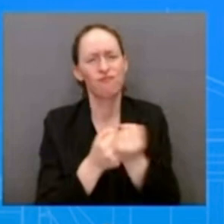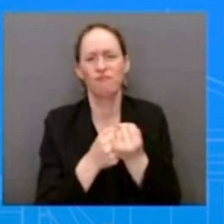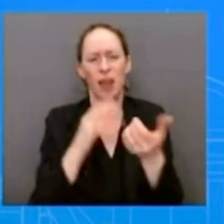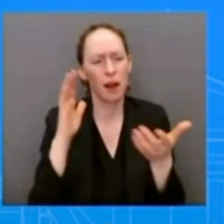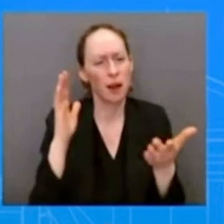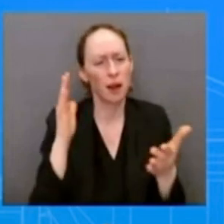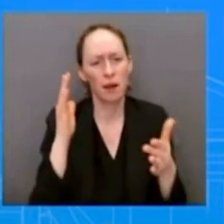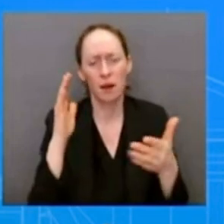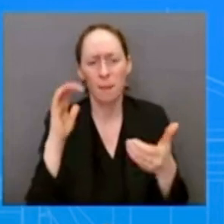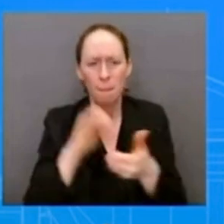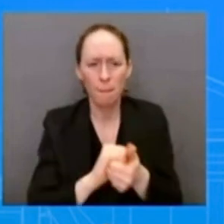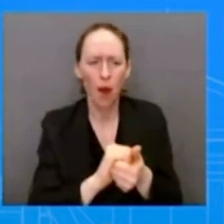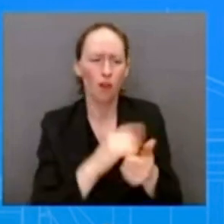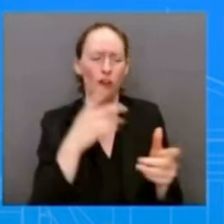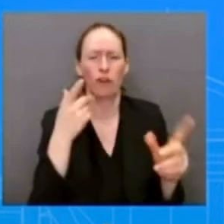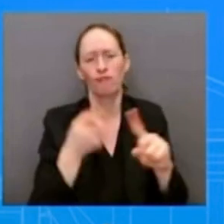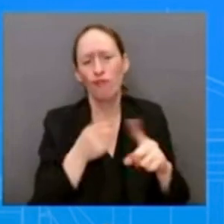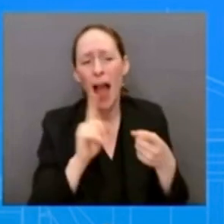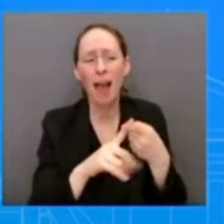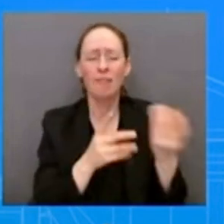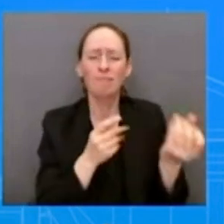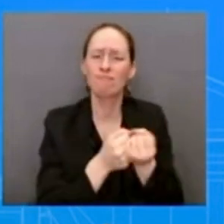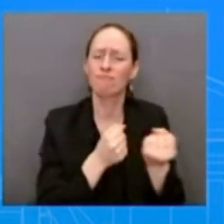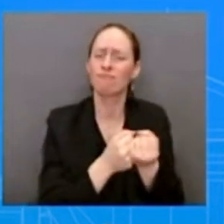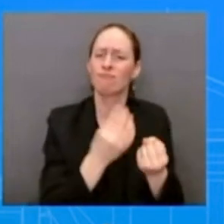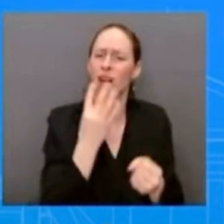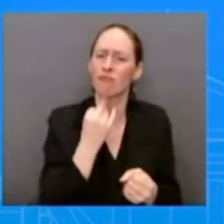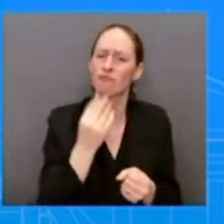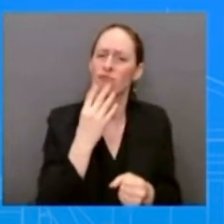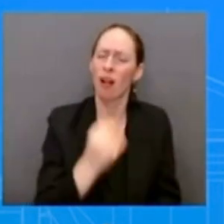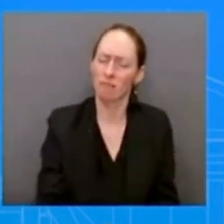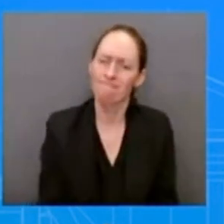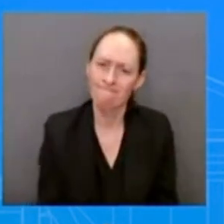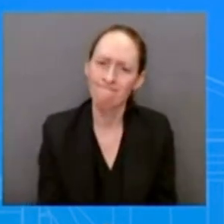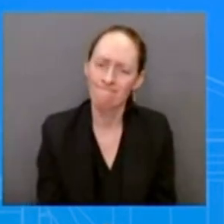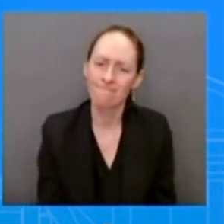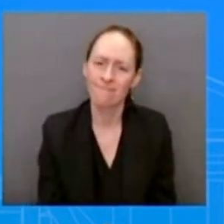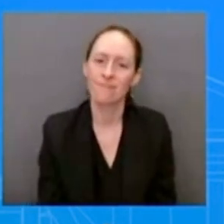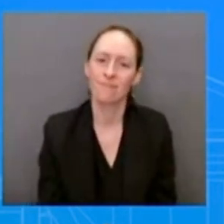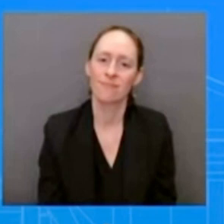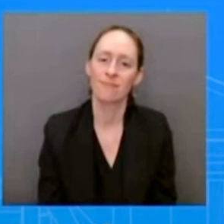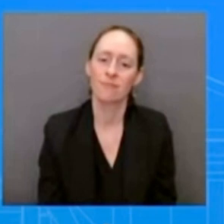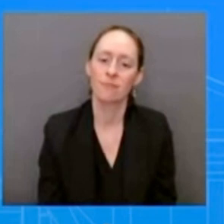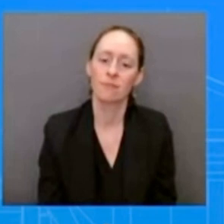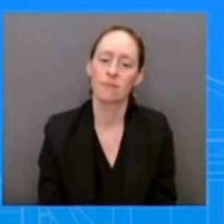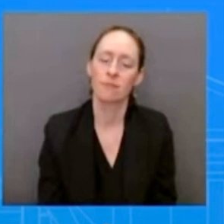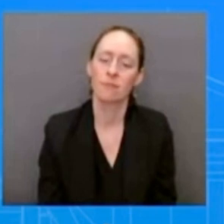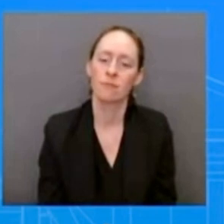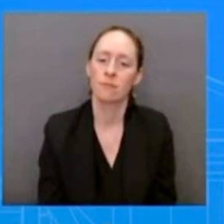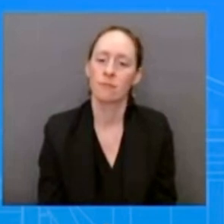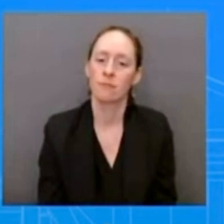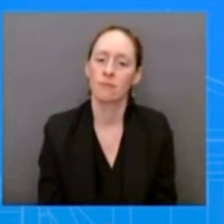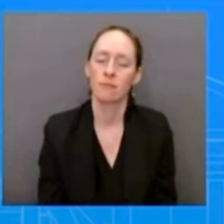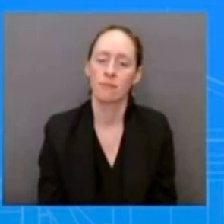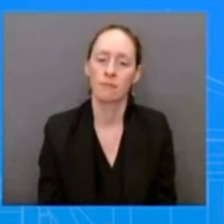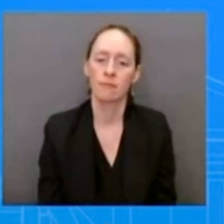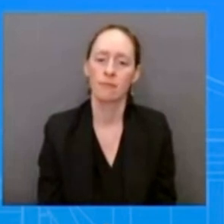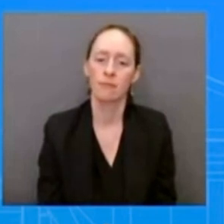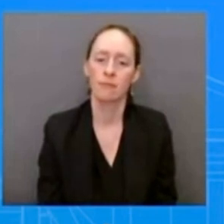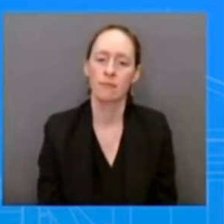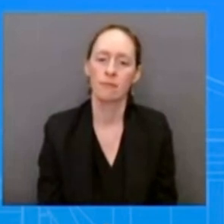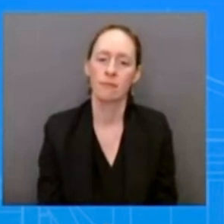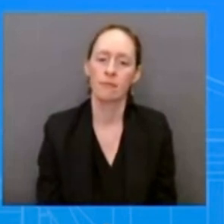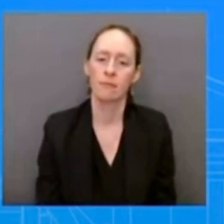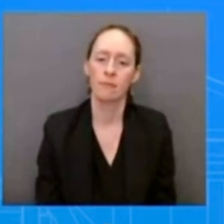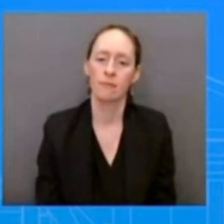and he's communicated it publicly and and of course he's communicated privately our concerns over these proposals